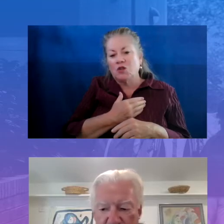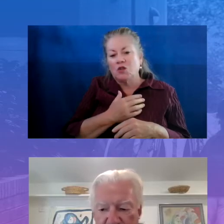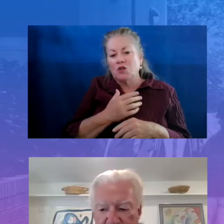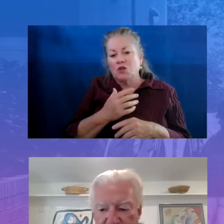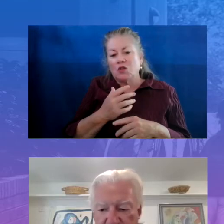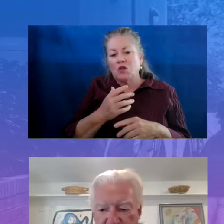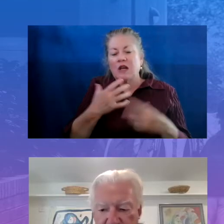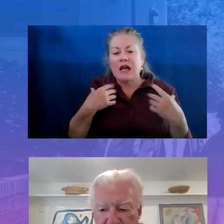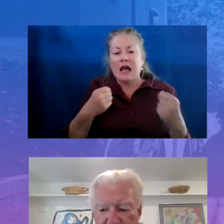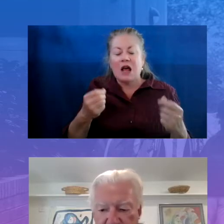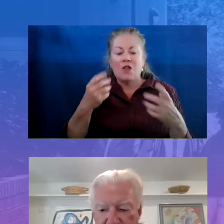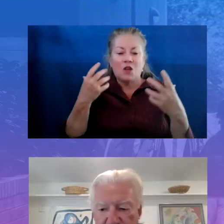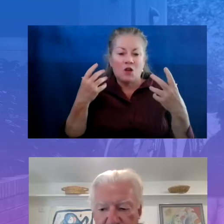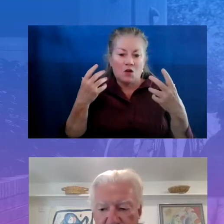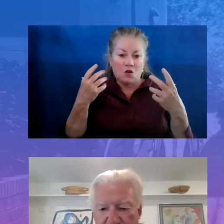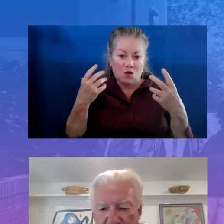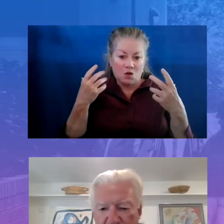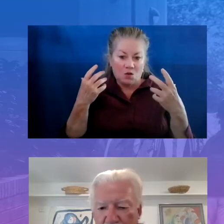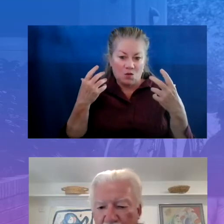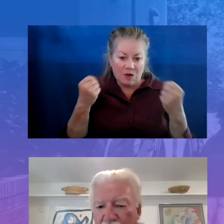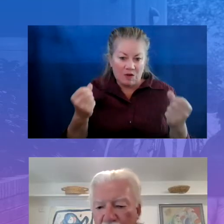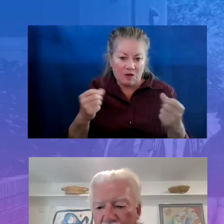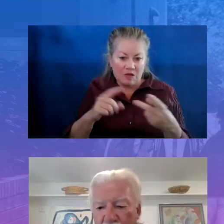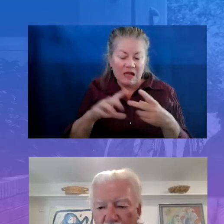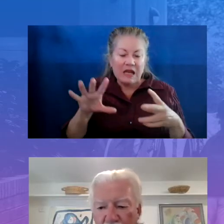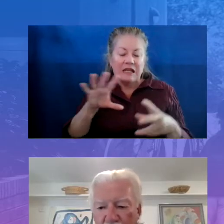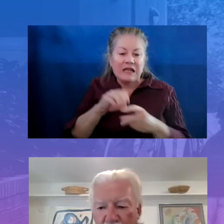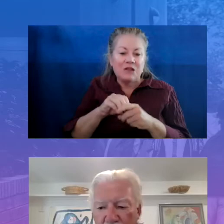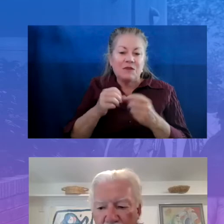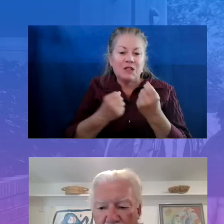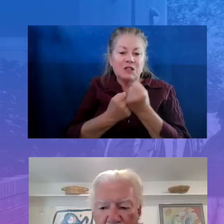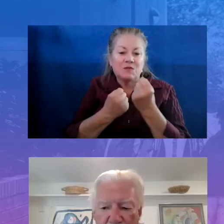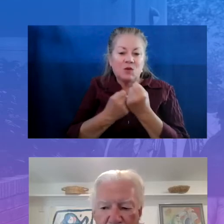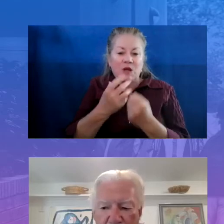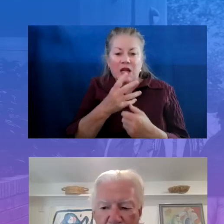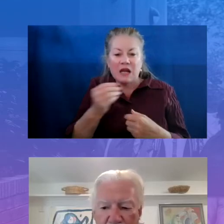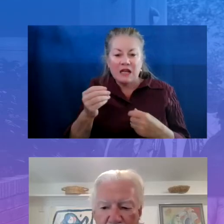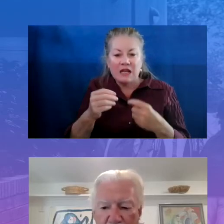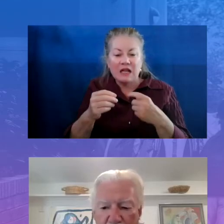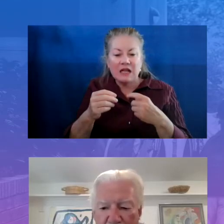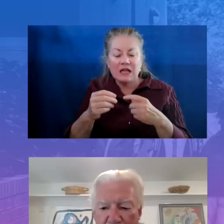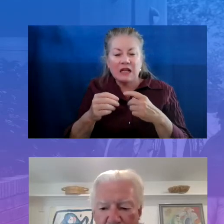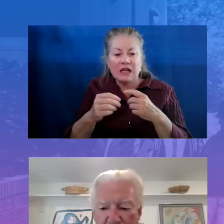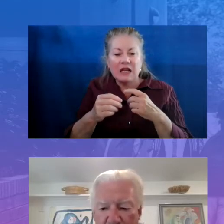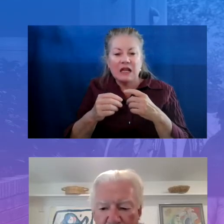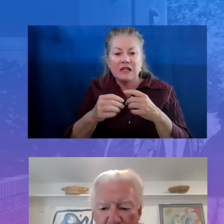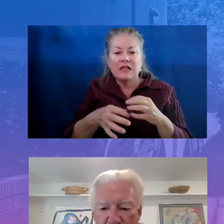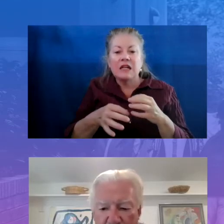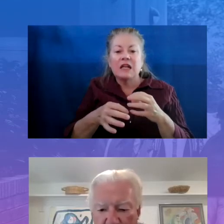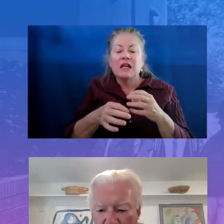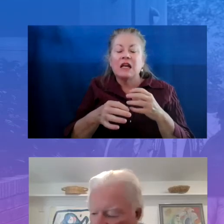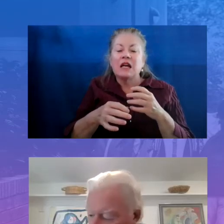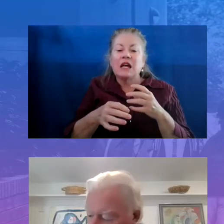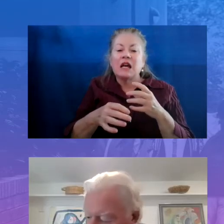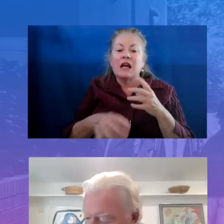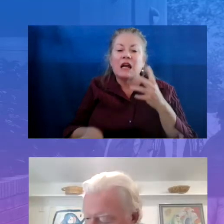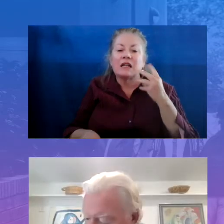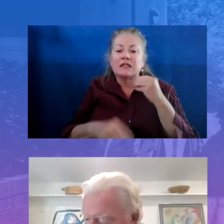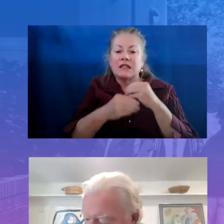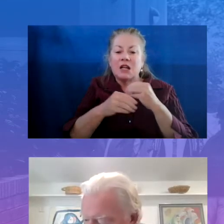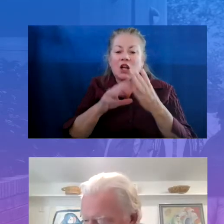engagement as support, and then extended learning opportunities. And so our partnerships with